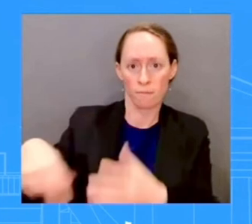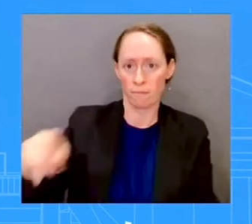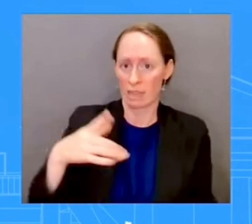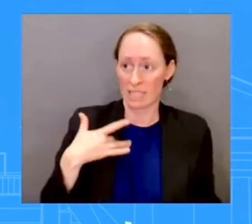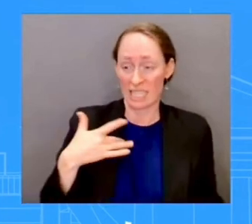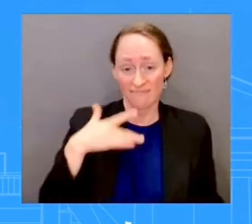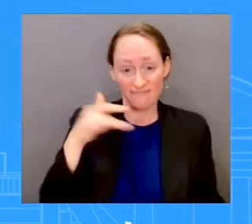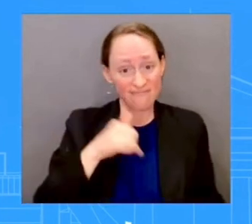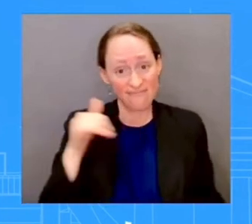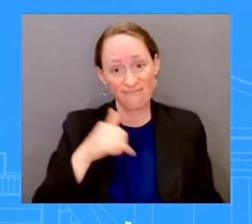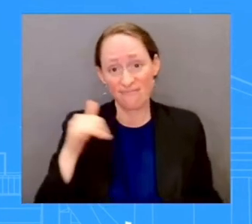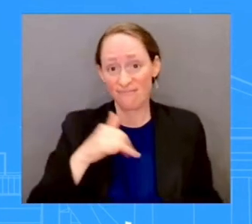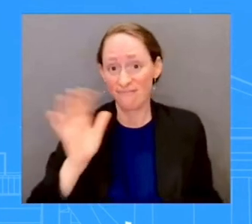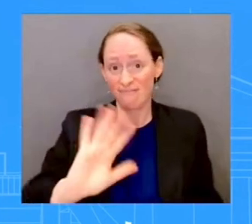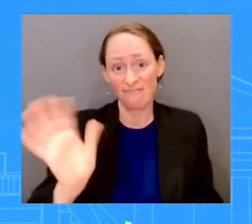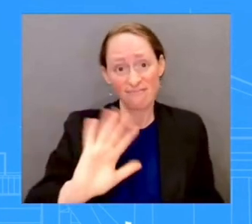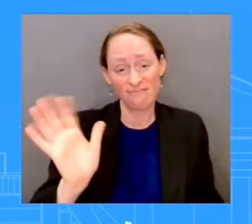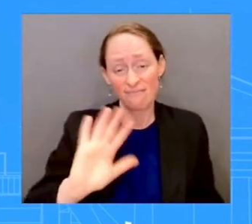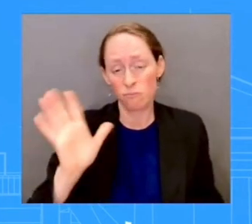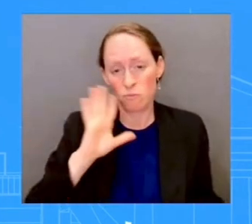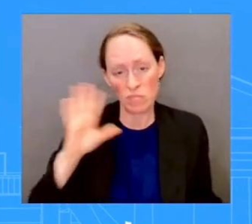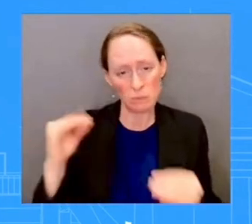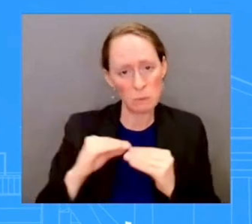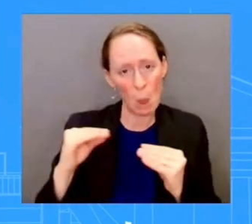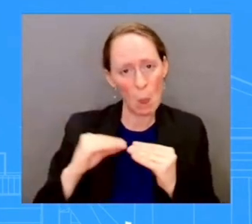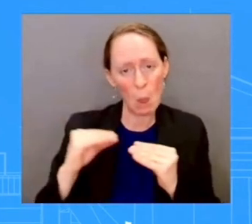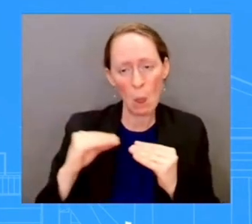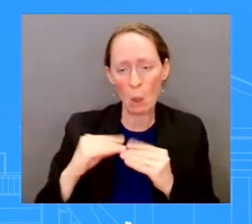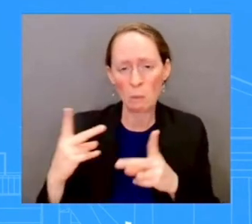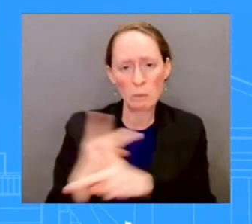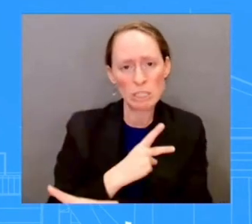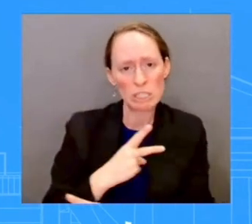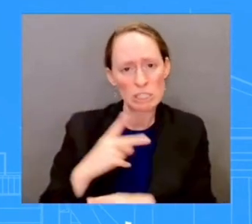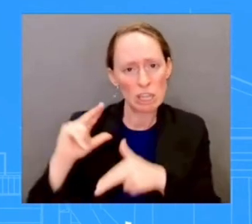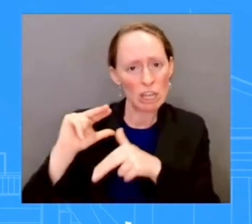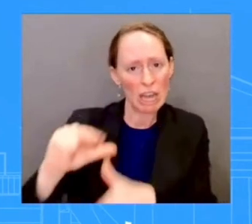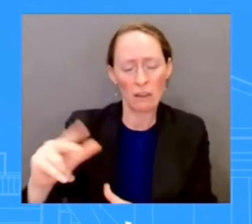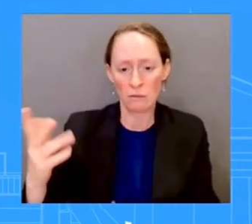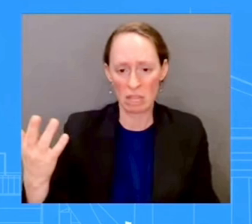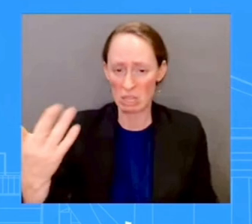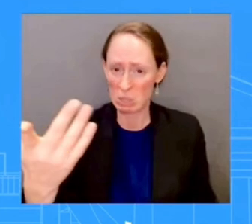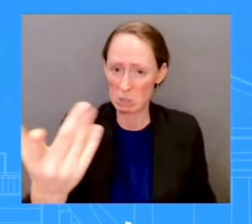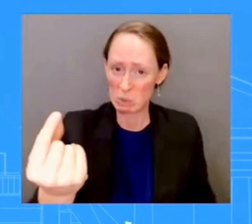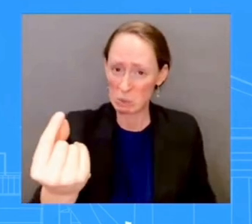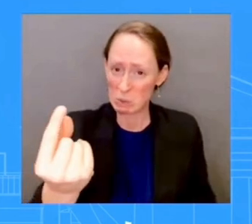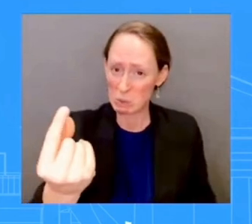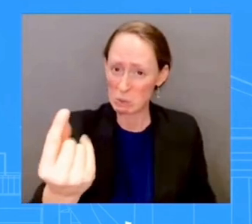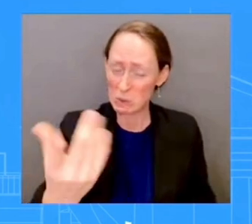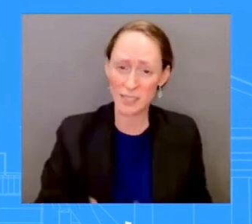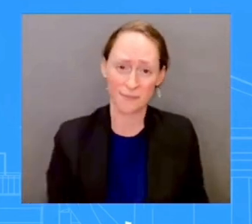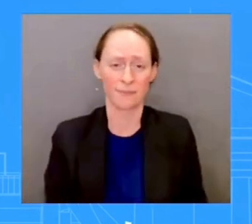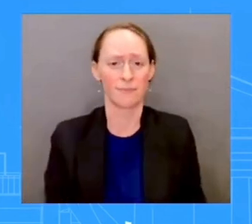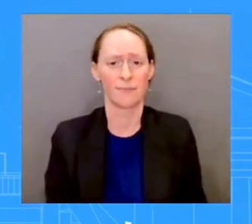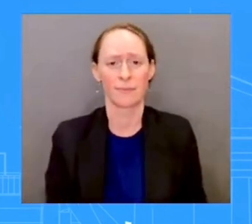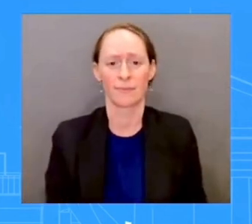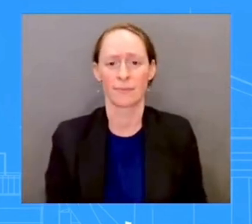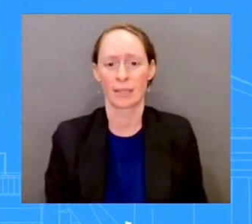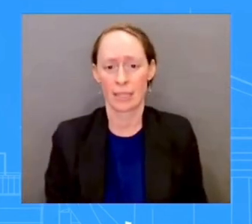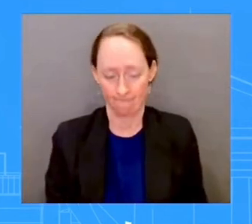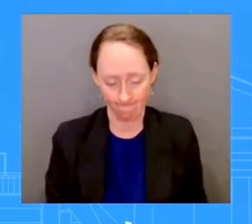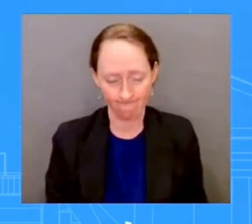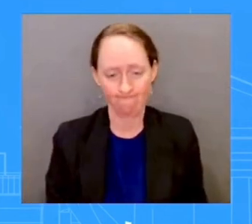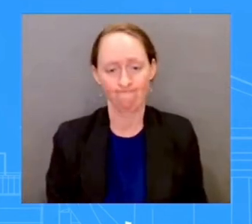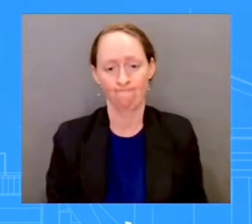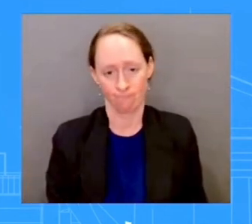proactively is that we have submitted to Congress a supplemental request that would replenish the Disaster Relief Fund because that